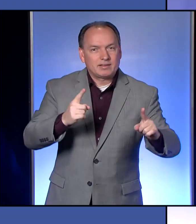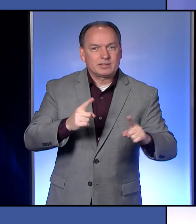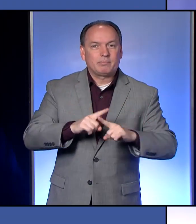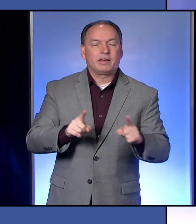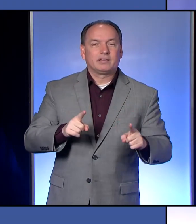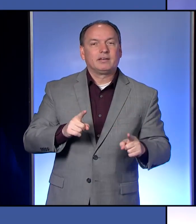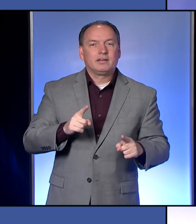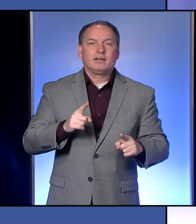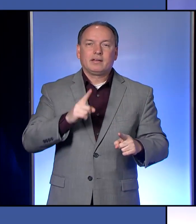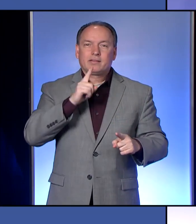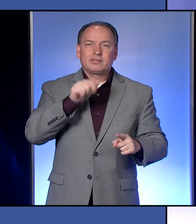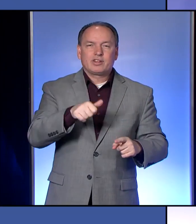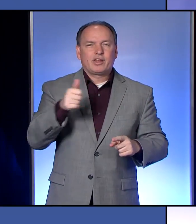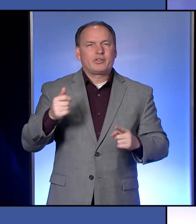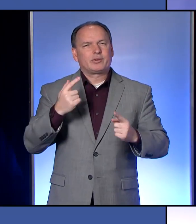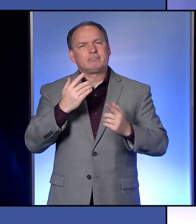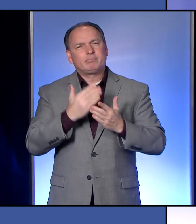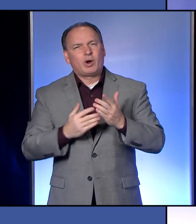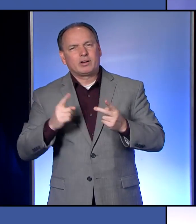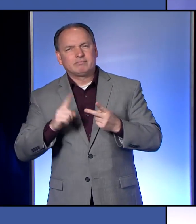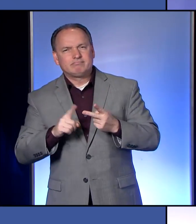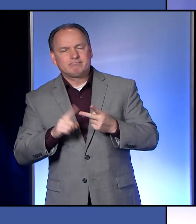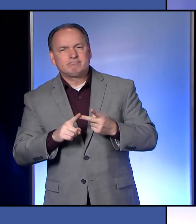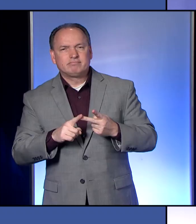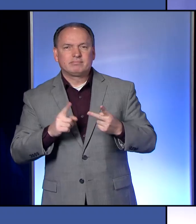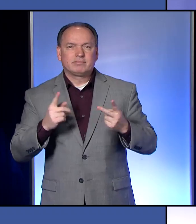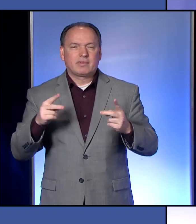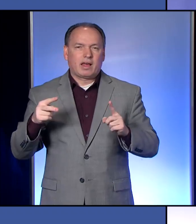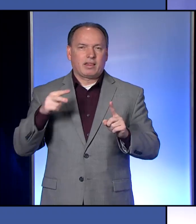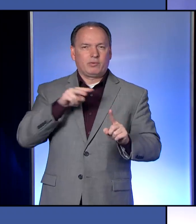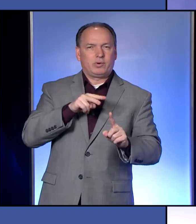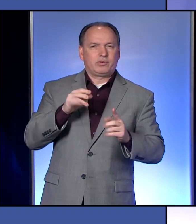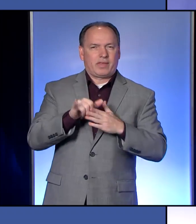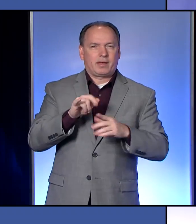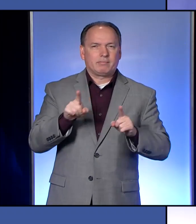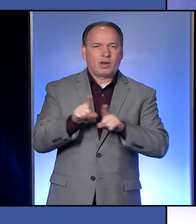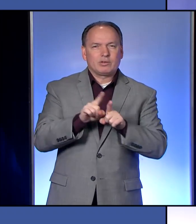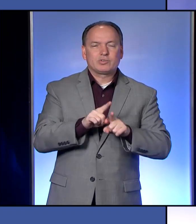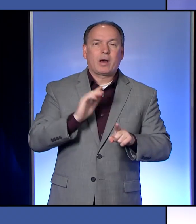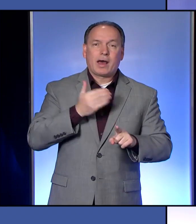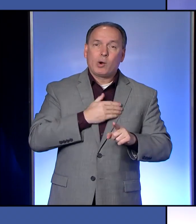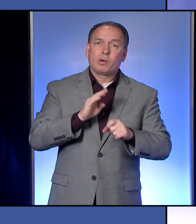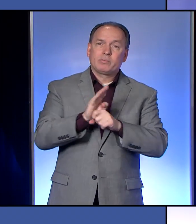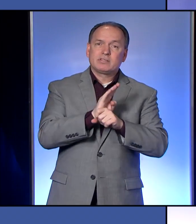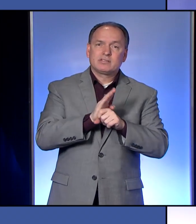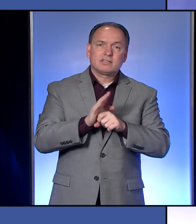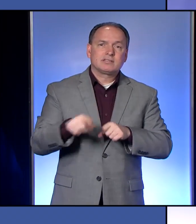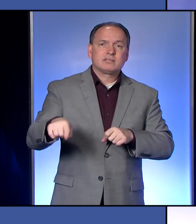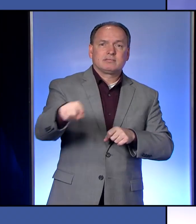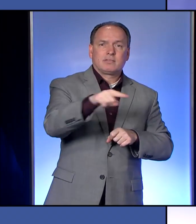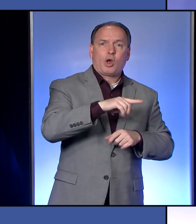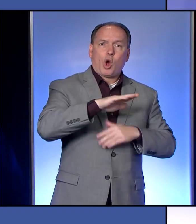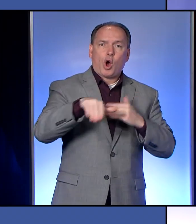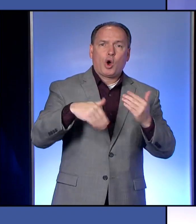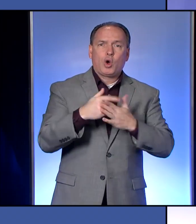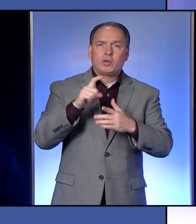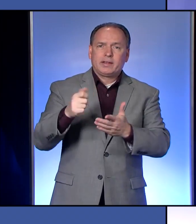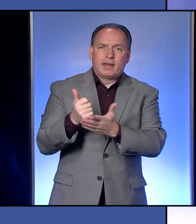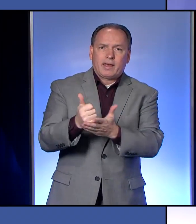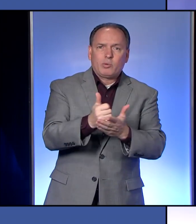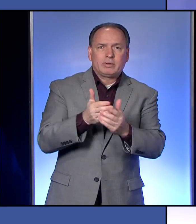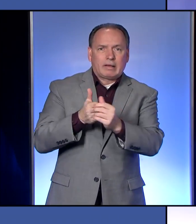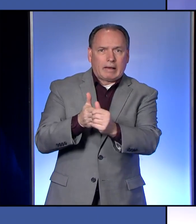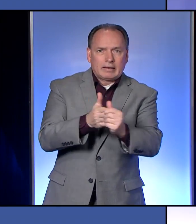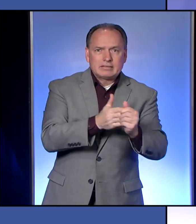there is actually another big piece of this. And I've sort of alluded to that, that our businesses are going to need some guidance. And we want to help